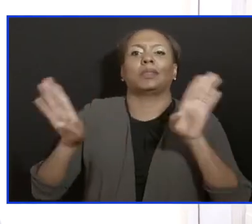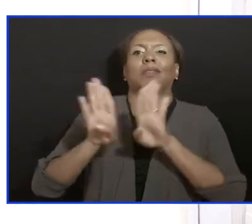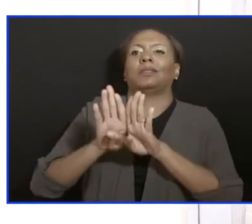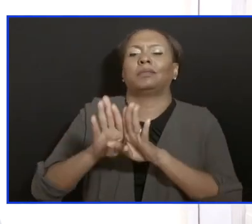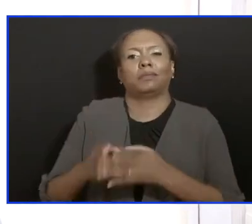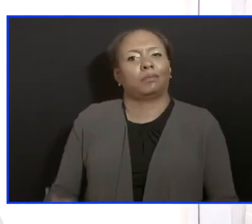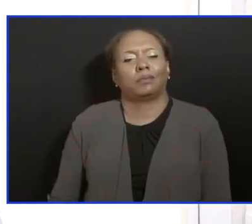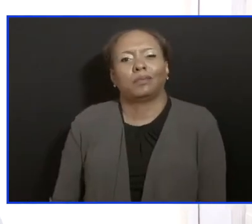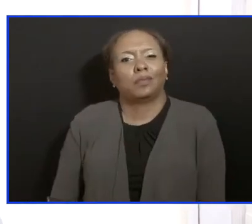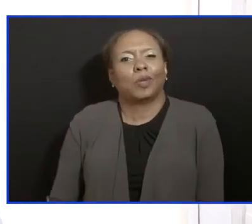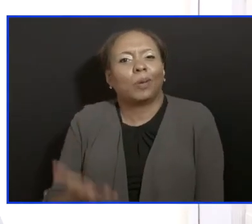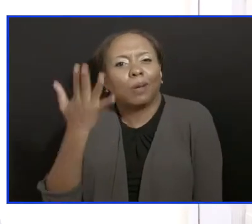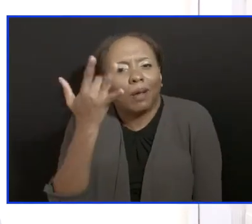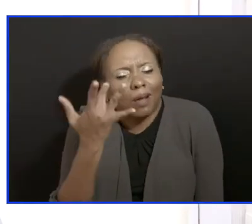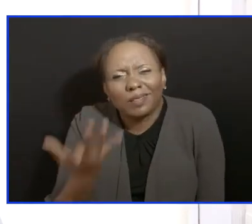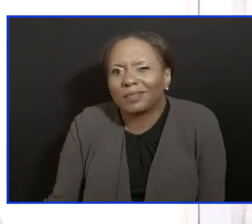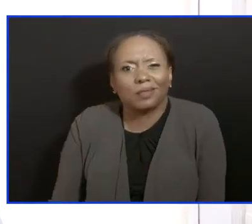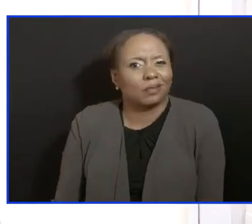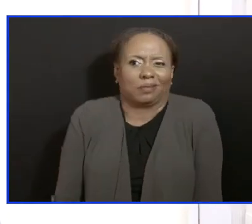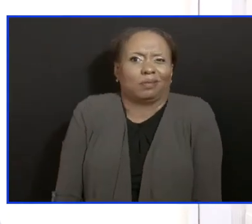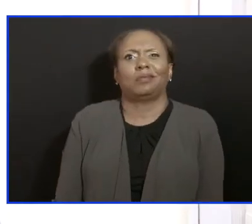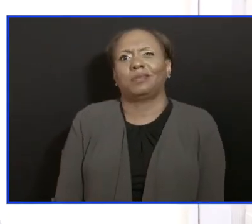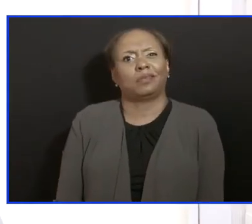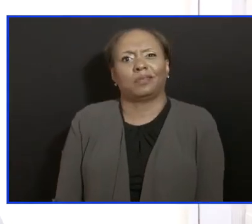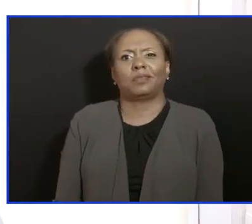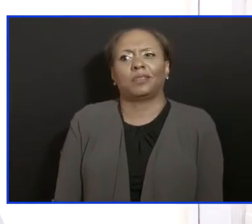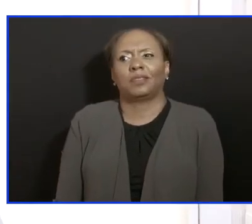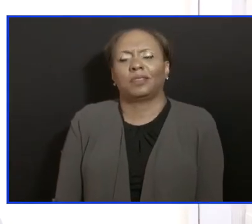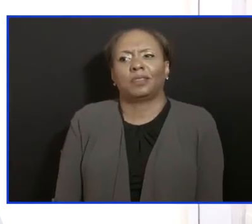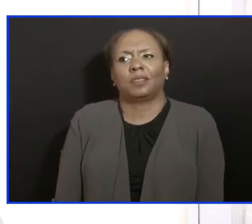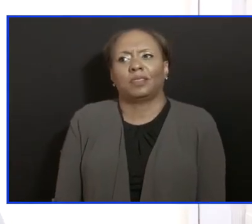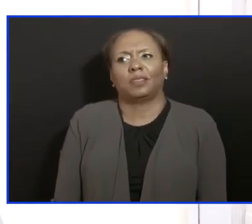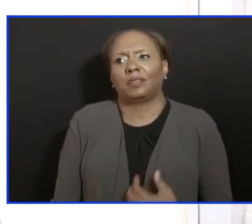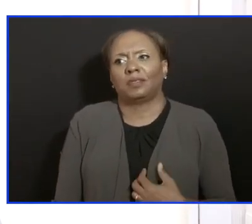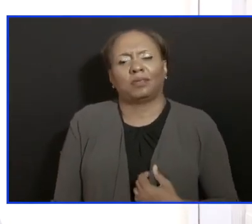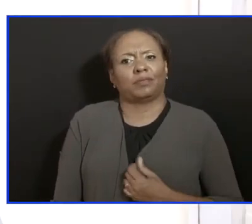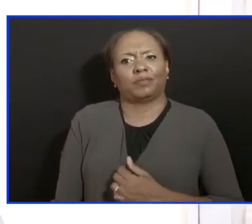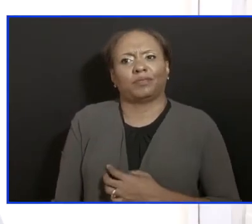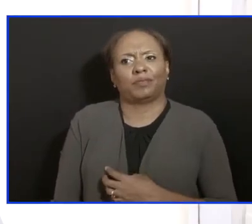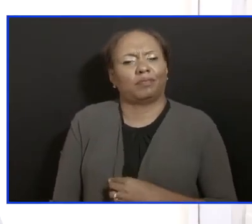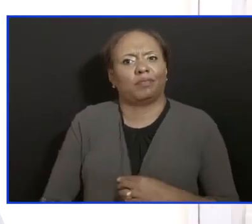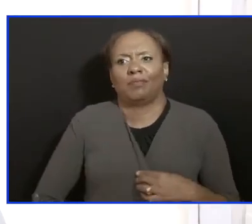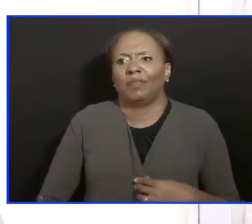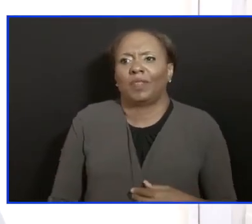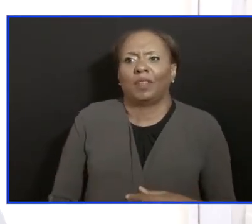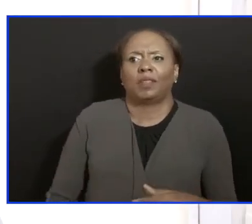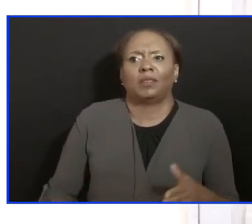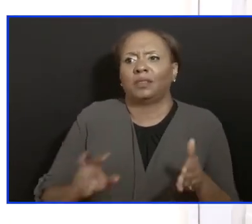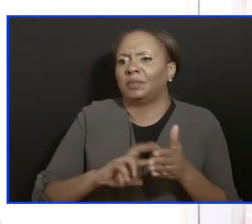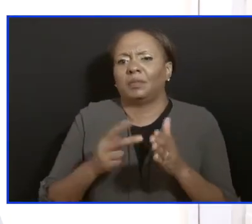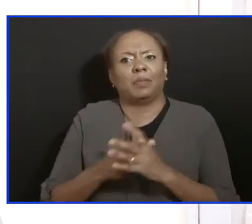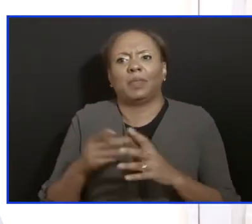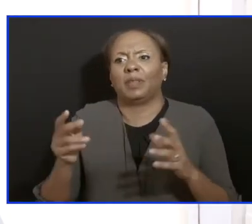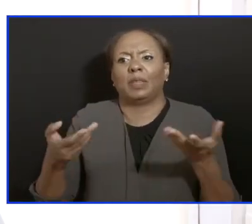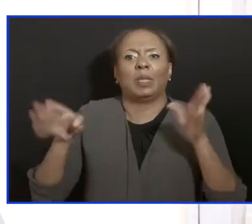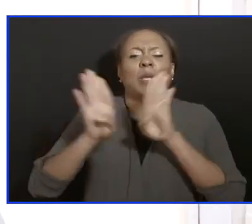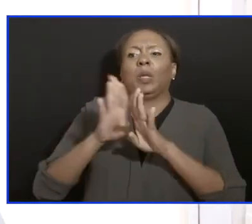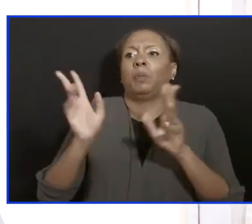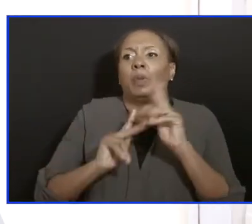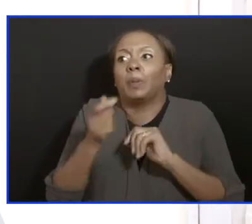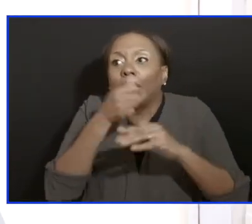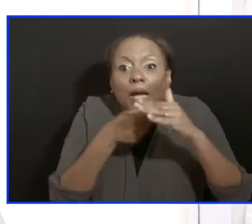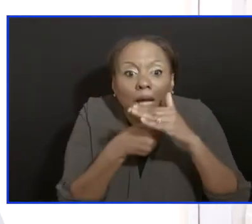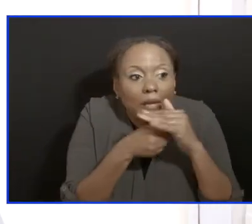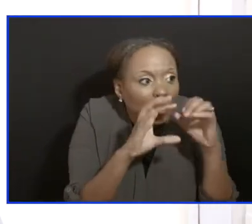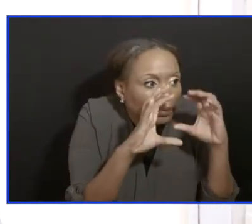As we've discussed over and over, all it does is to drive people in to other areas to hide and to congregate. Because at the end of